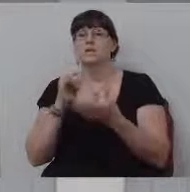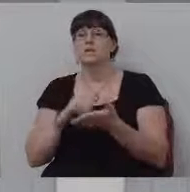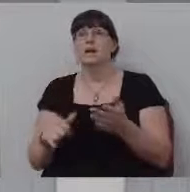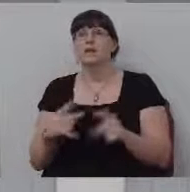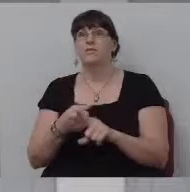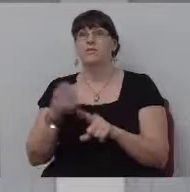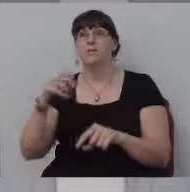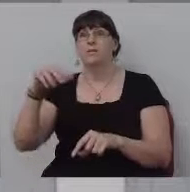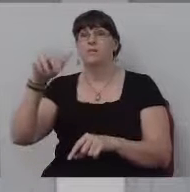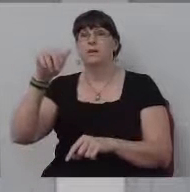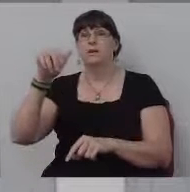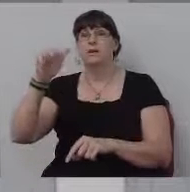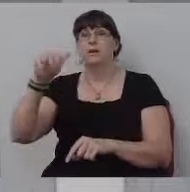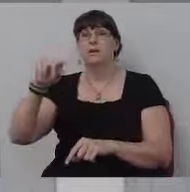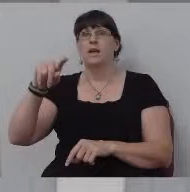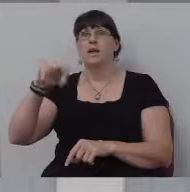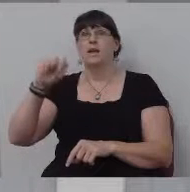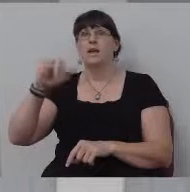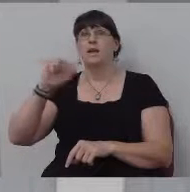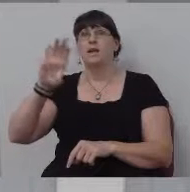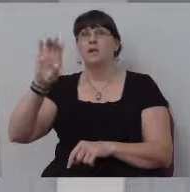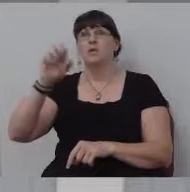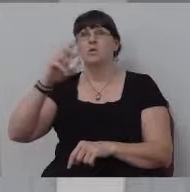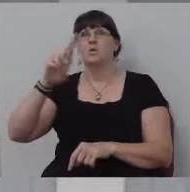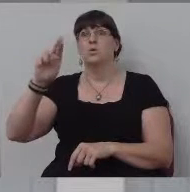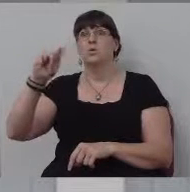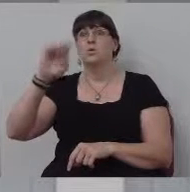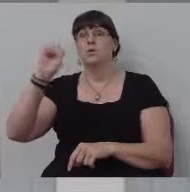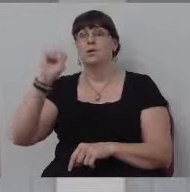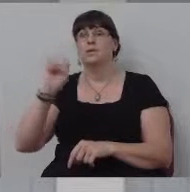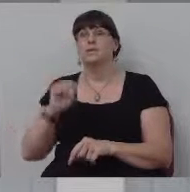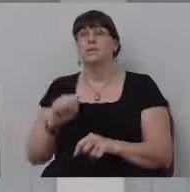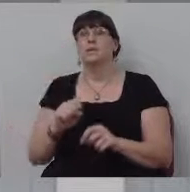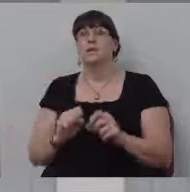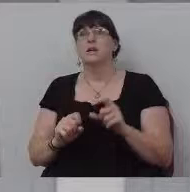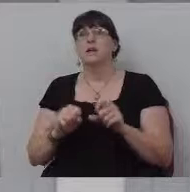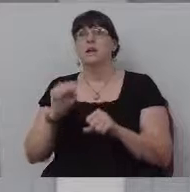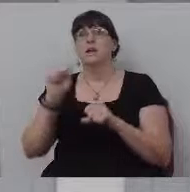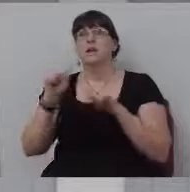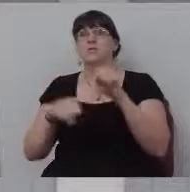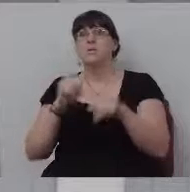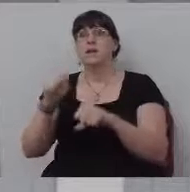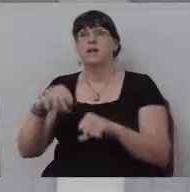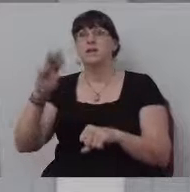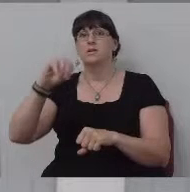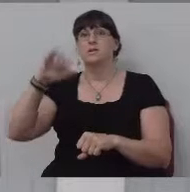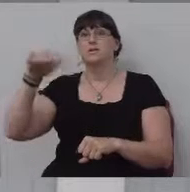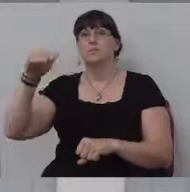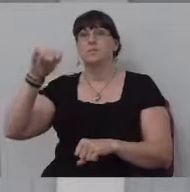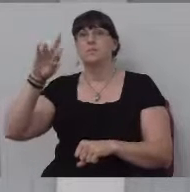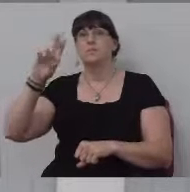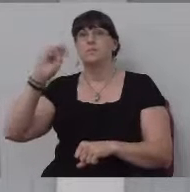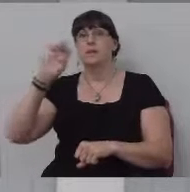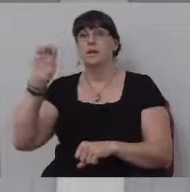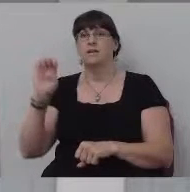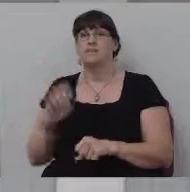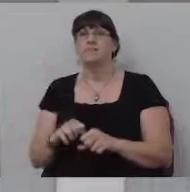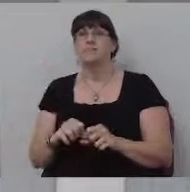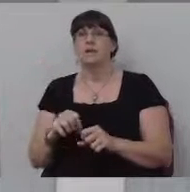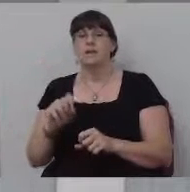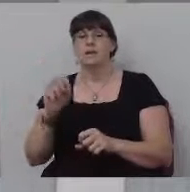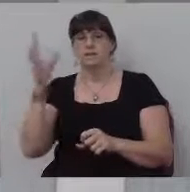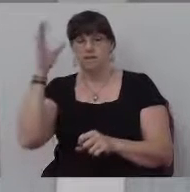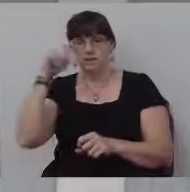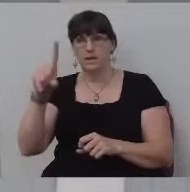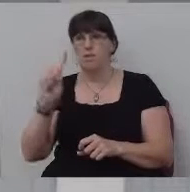did it from Anacortes. He started in Anacortes and he was, his plan was to ride to Maine. And when he was crossing the Great Drive, he and another guy went together. In